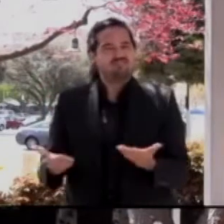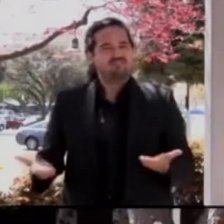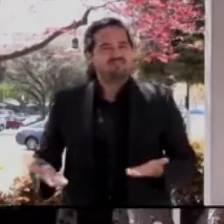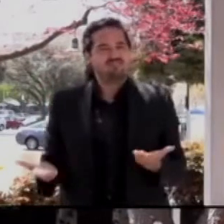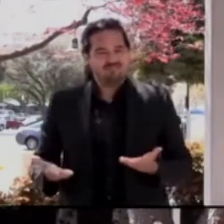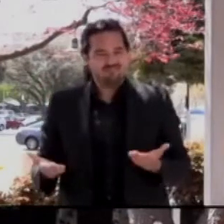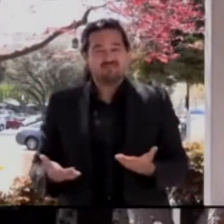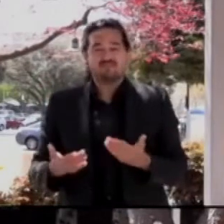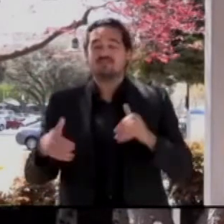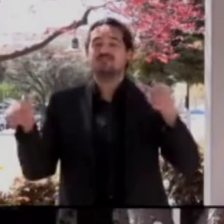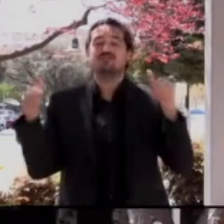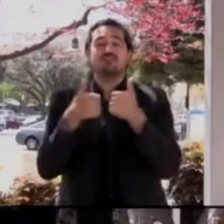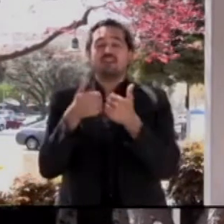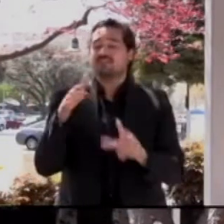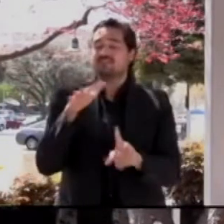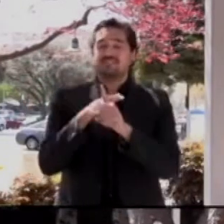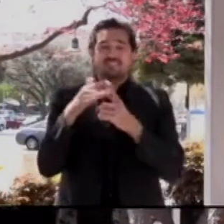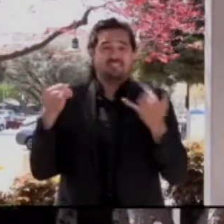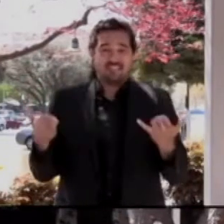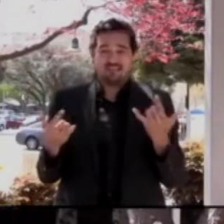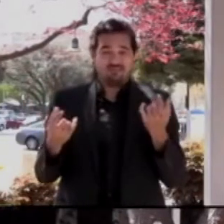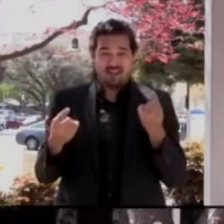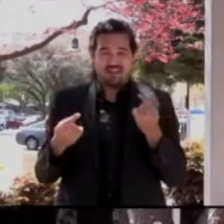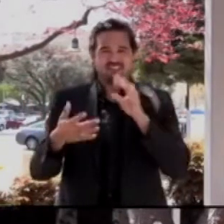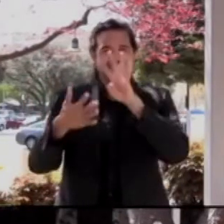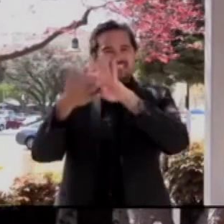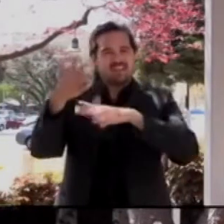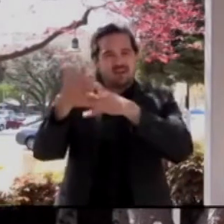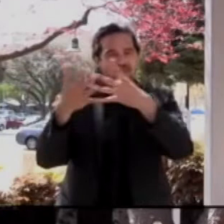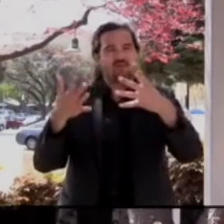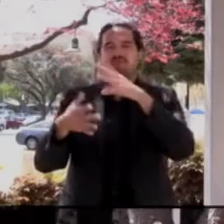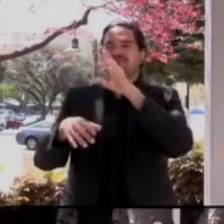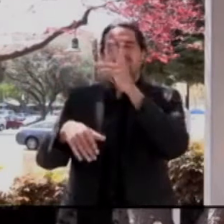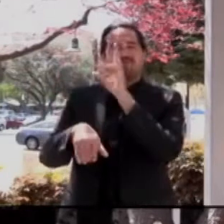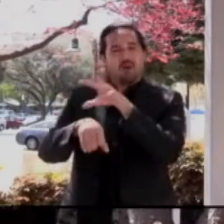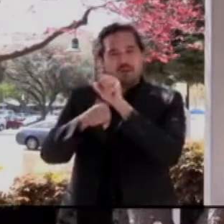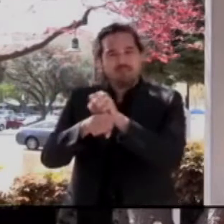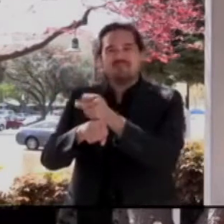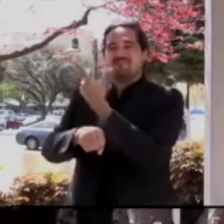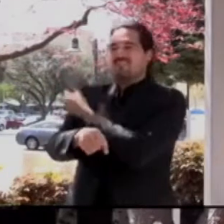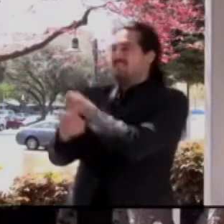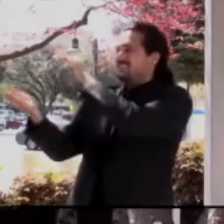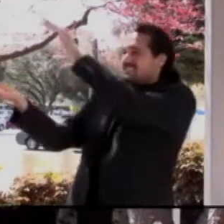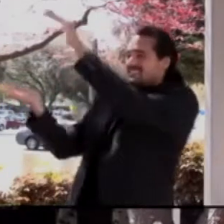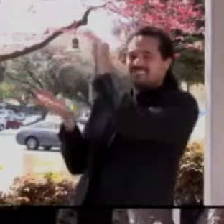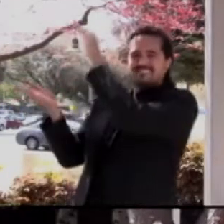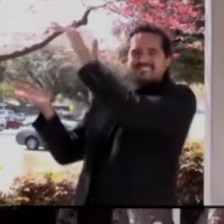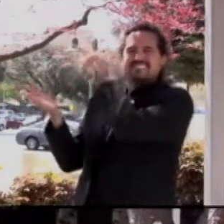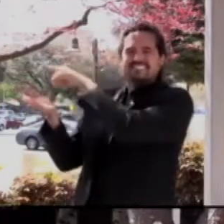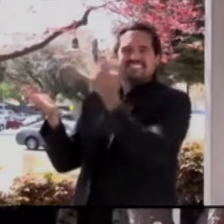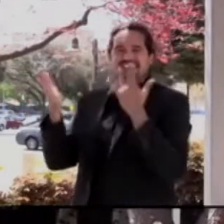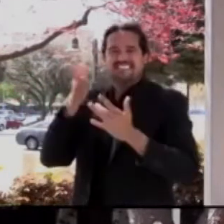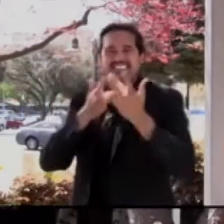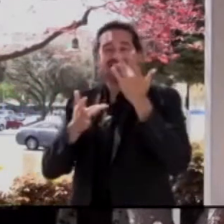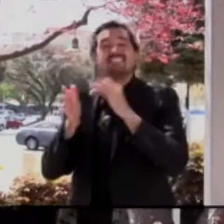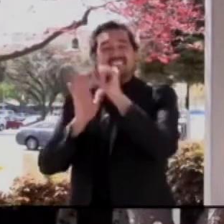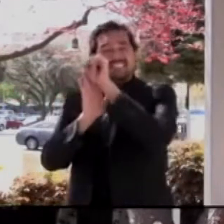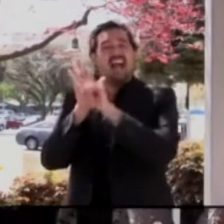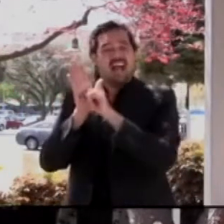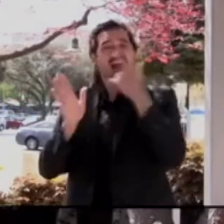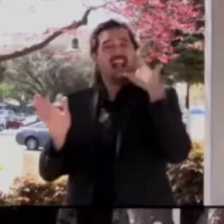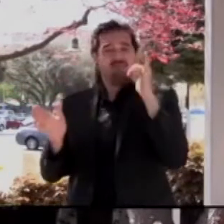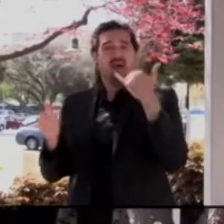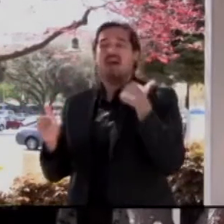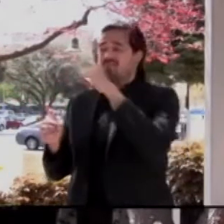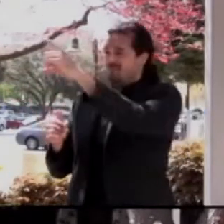of the vaccines. And we have mainly been getting vaccines from the state. The really great news today that we receive is that we're receiving more